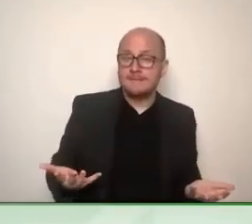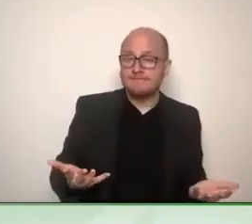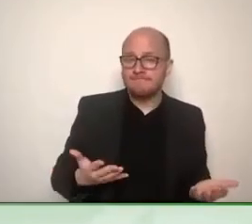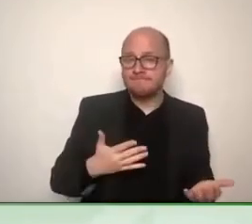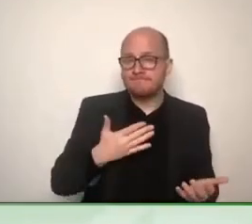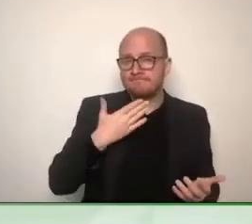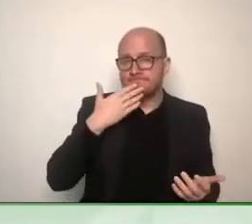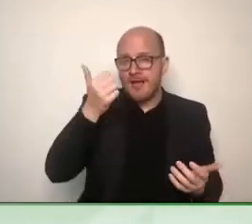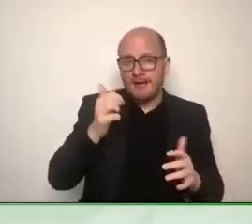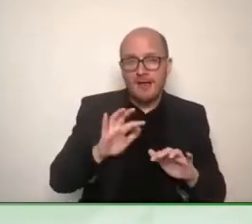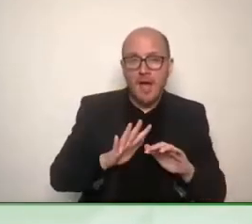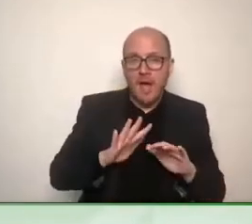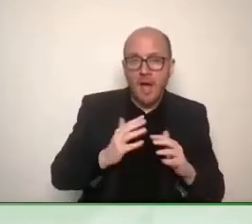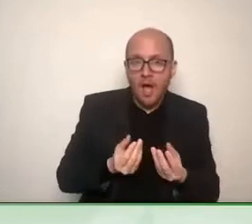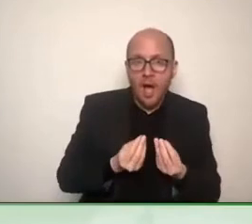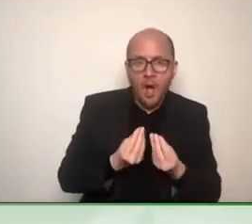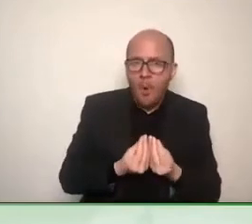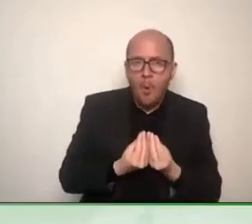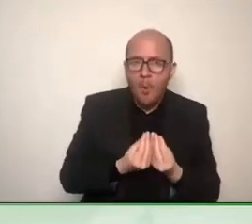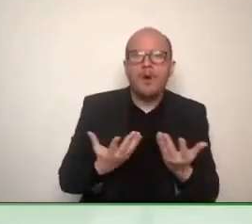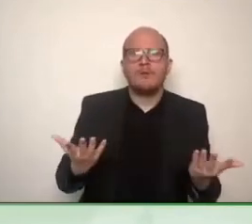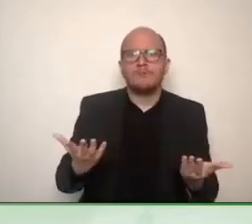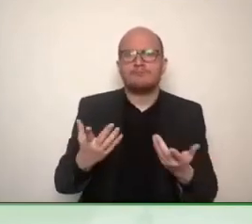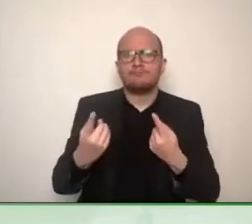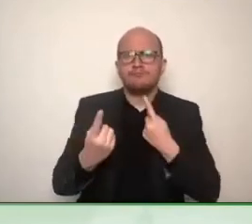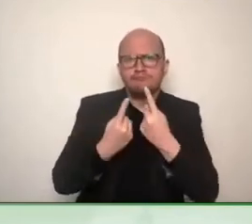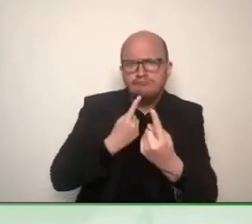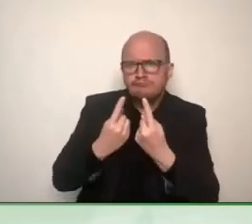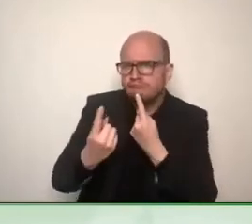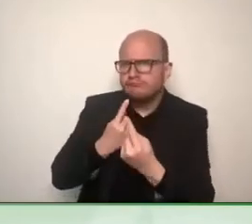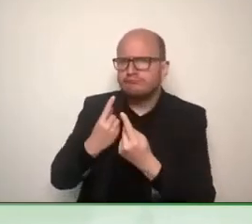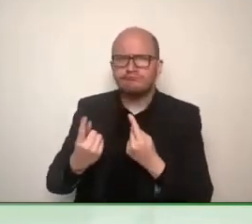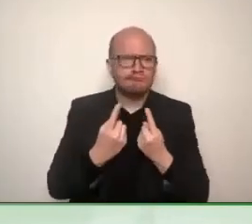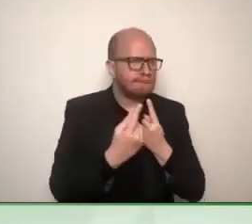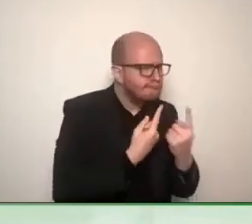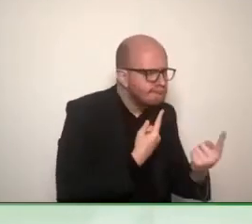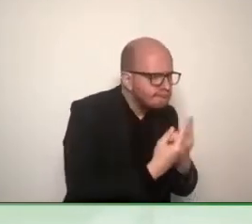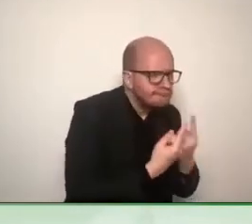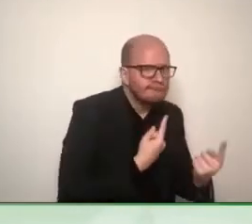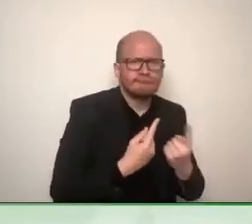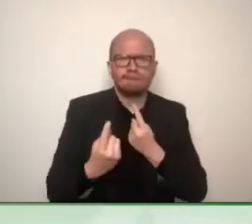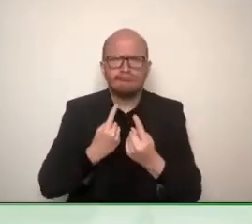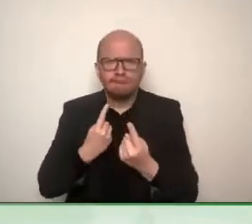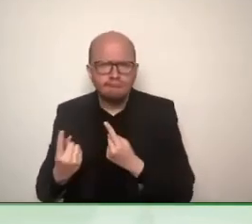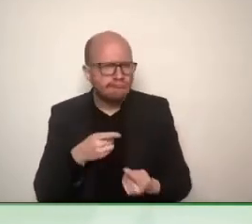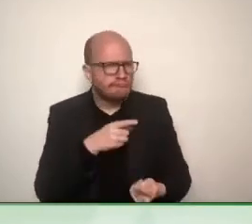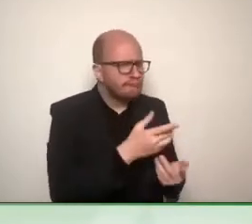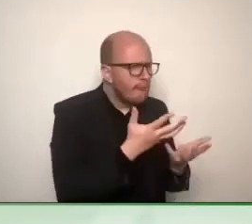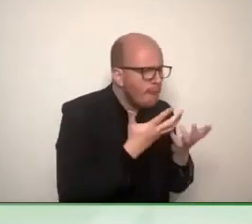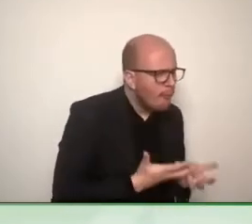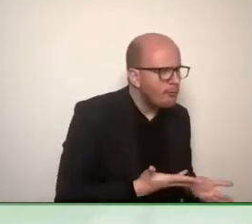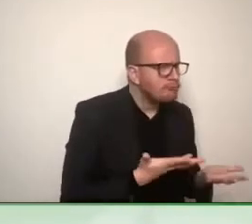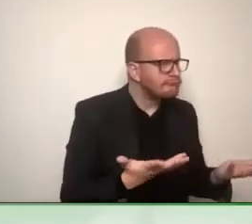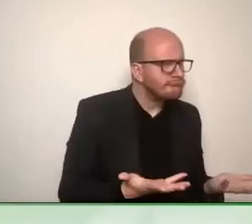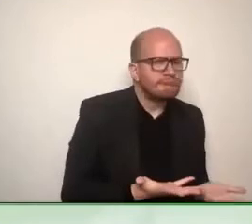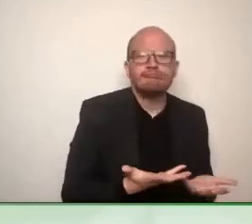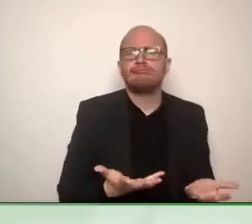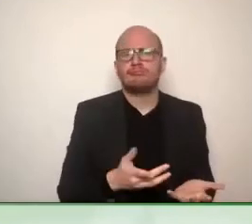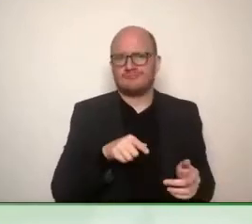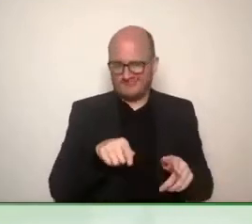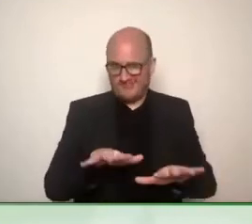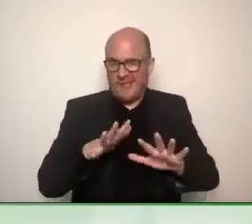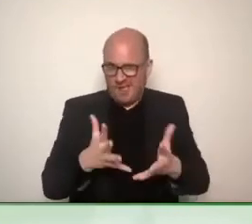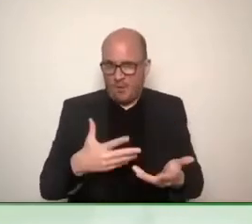Wonderful. And then talking about being around, how could the members or the audience of the Serial Project